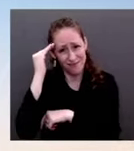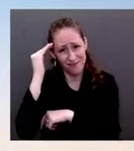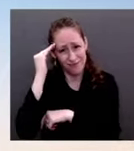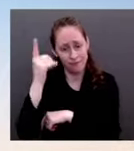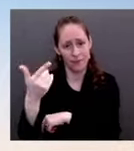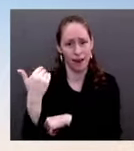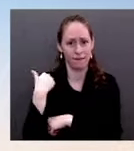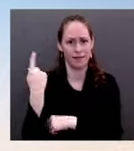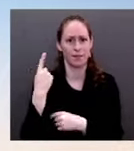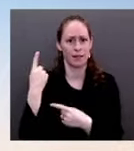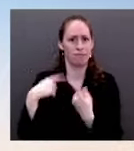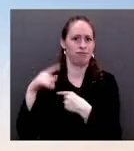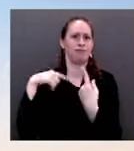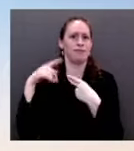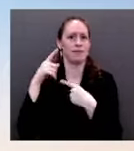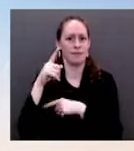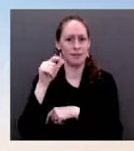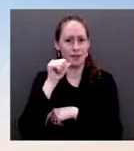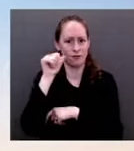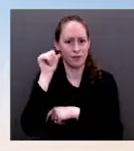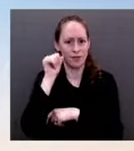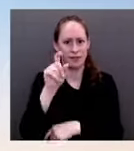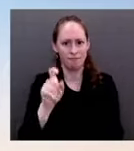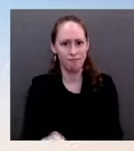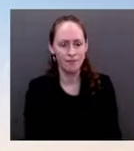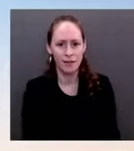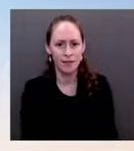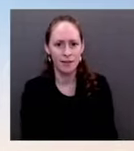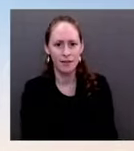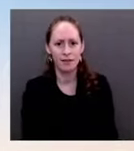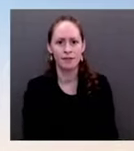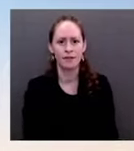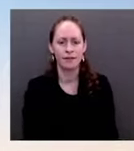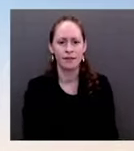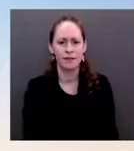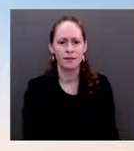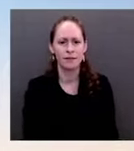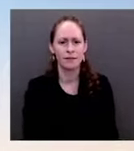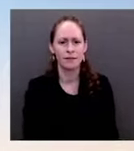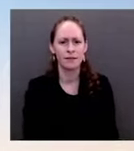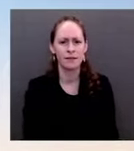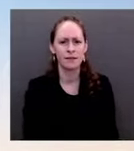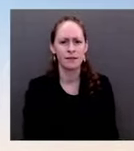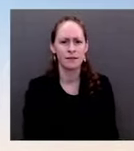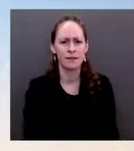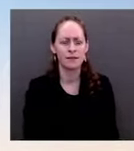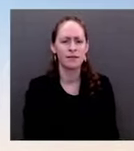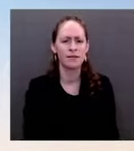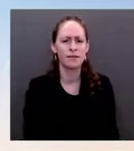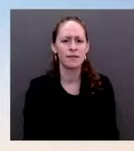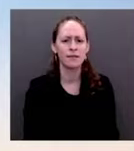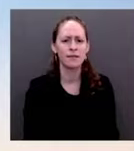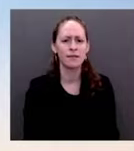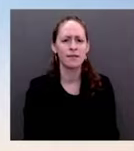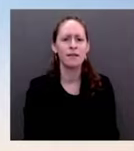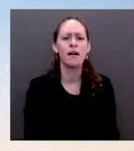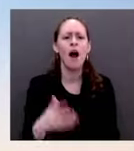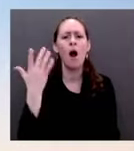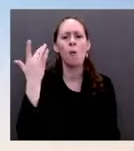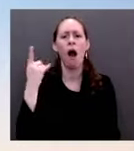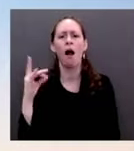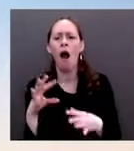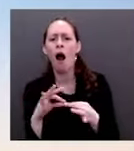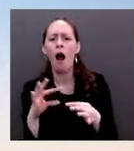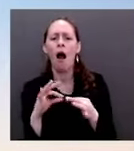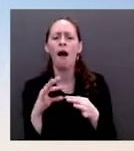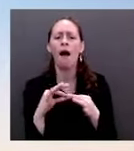considering he has taken a lot of steps, including supporting and approving the several sanctions that were put out by the Treasury